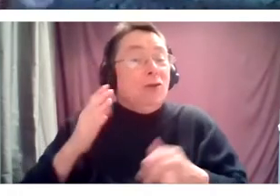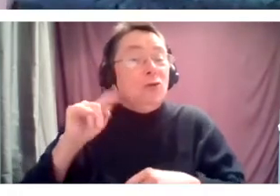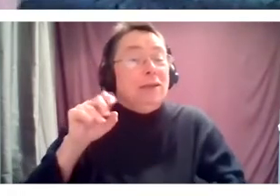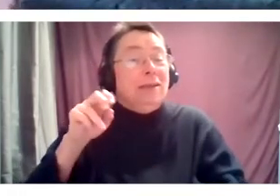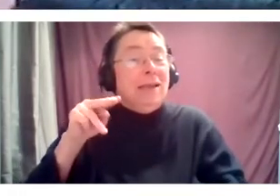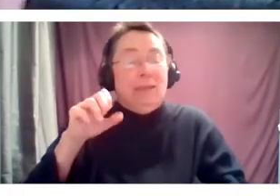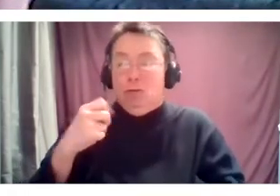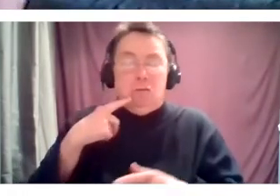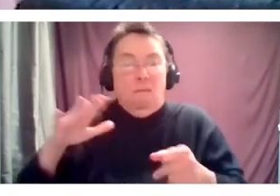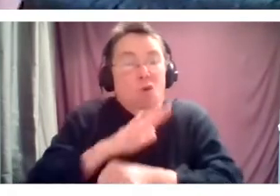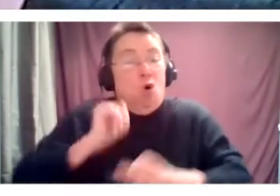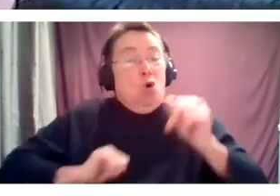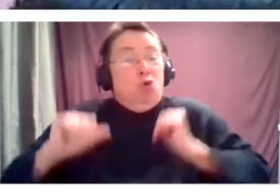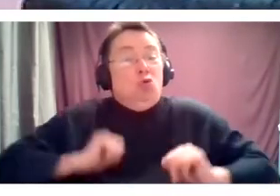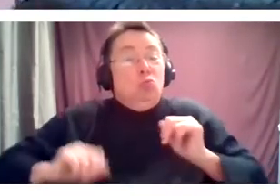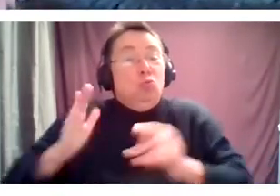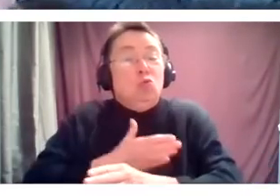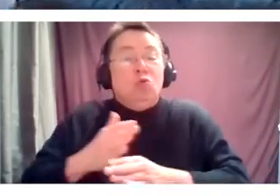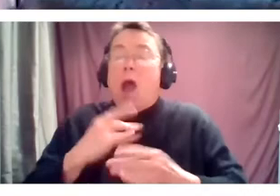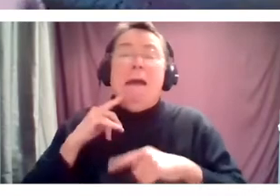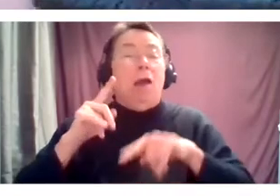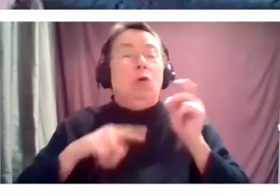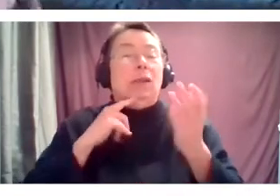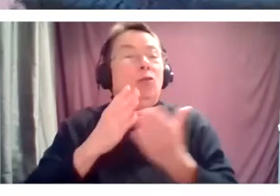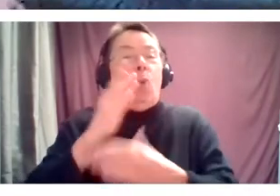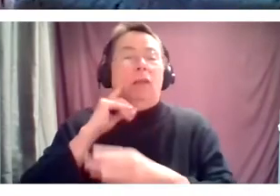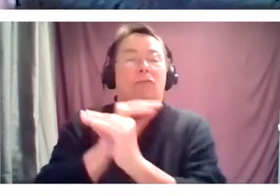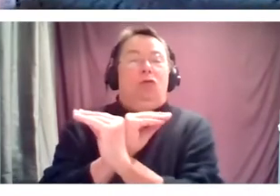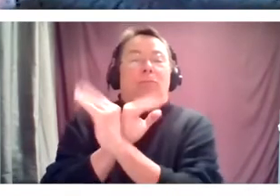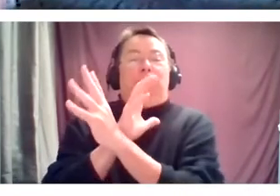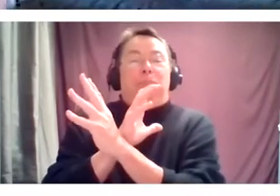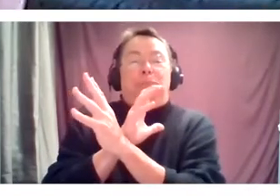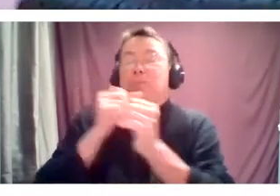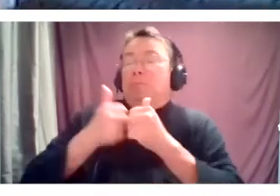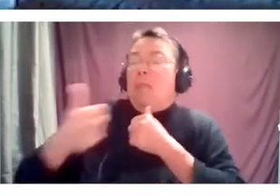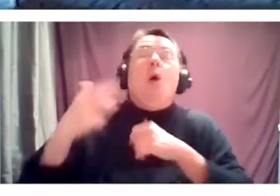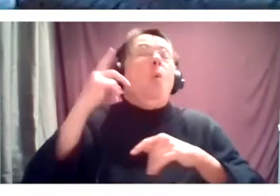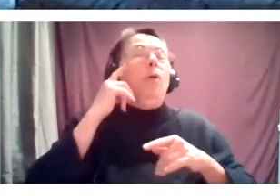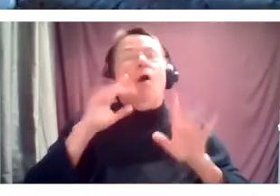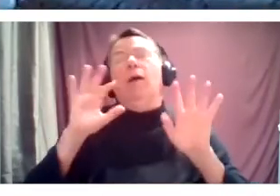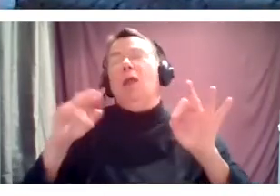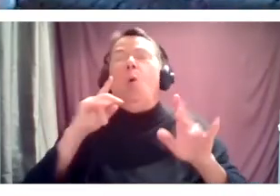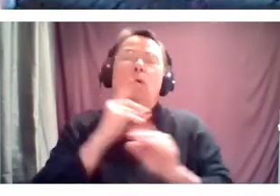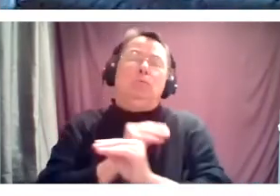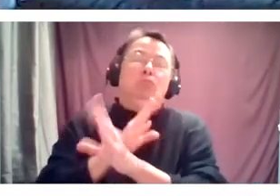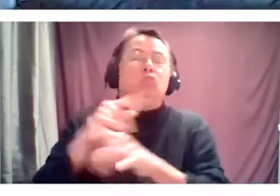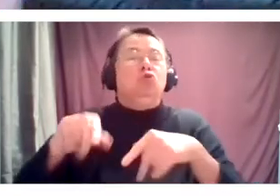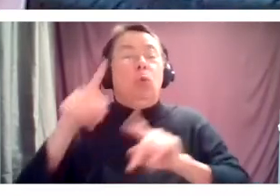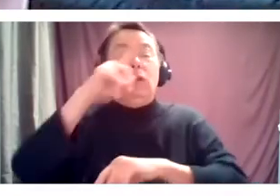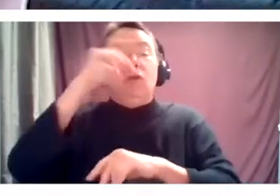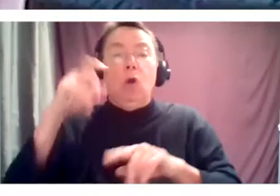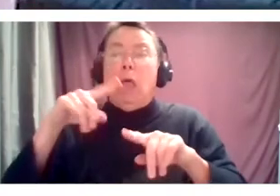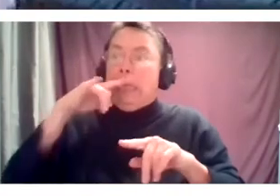And couldn't get the rights for a remote performance. We kept thinking the time will come, we can do a performance in the summer. And these kids just wanted to keep